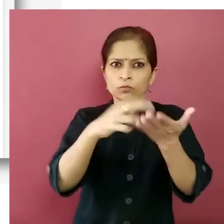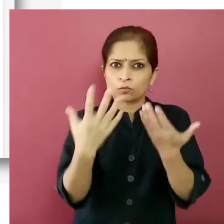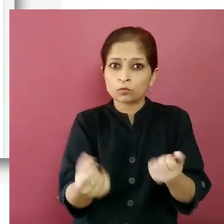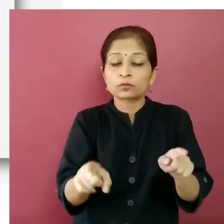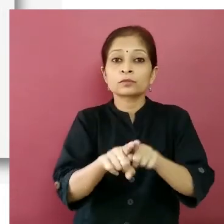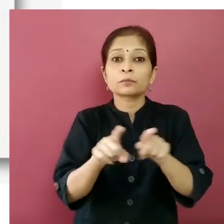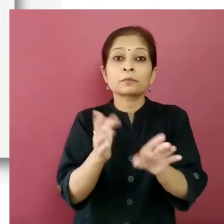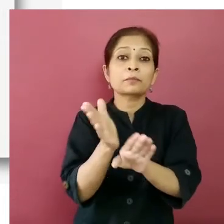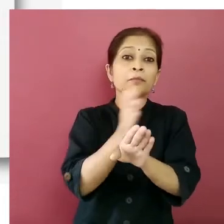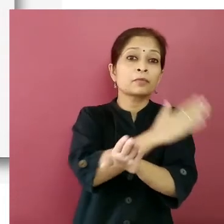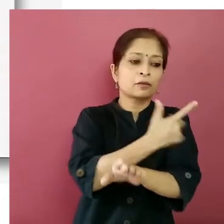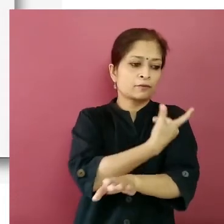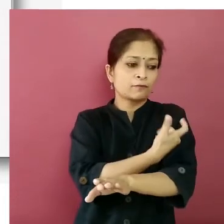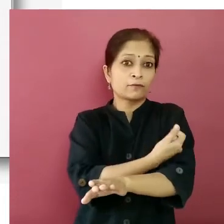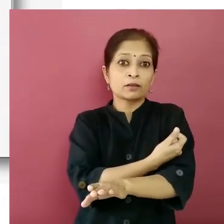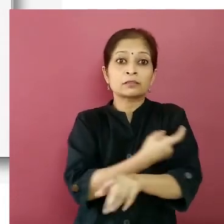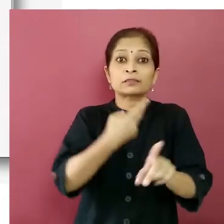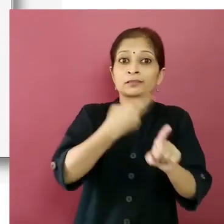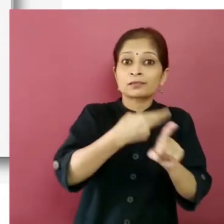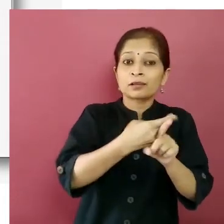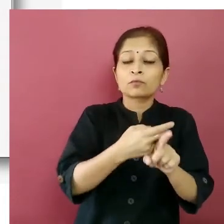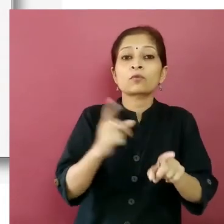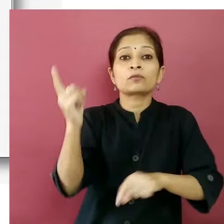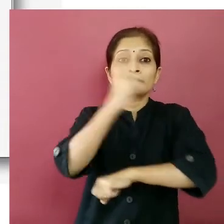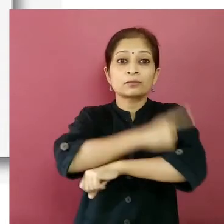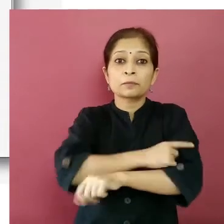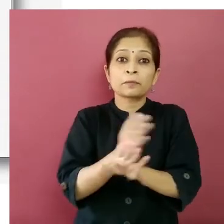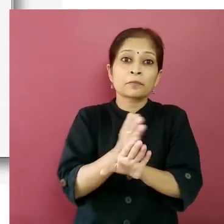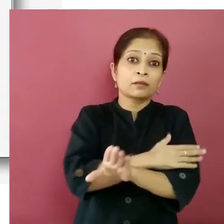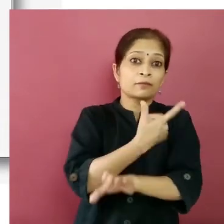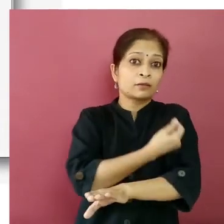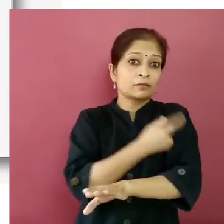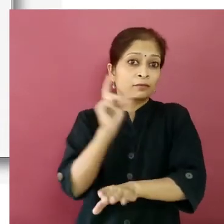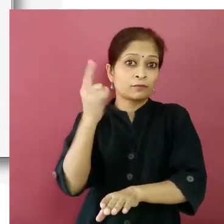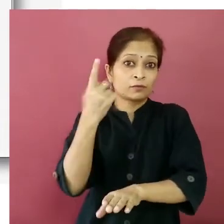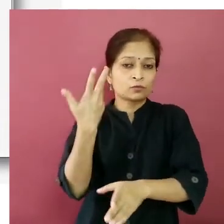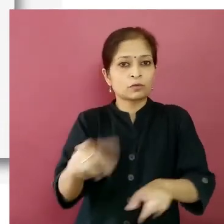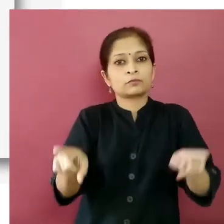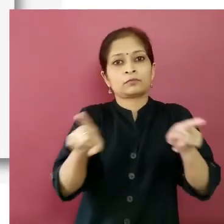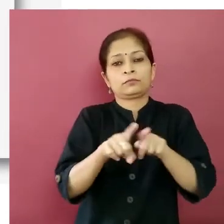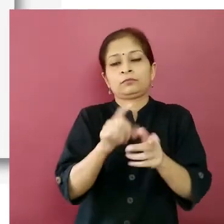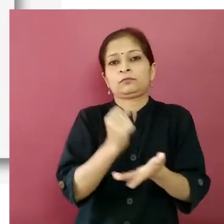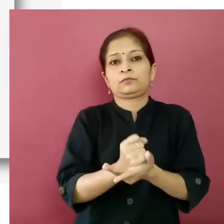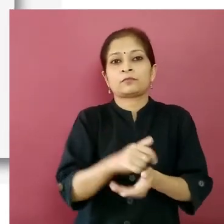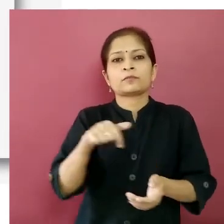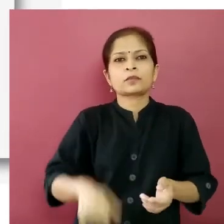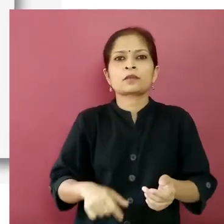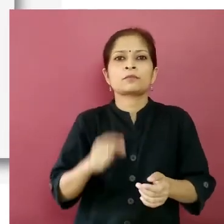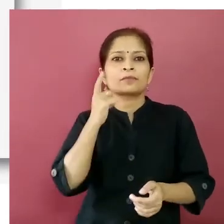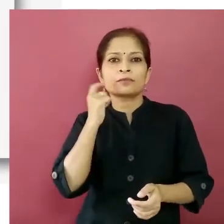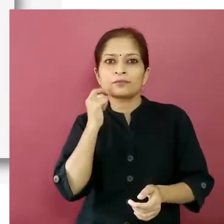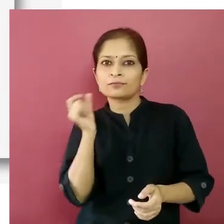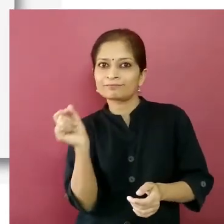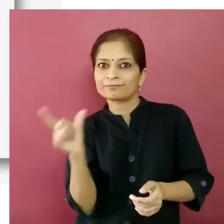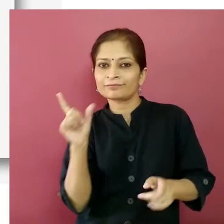one date for all must be the same after clicking the schedule now pop-up you will be taken to the book appointment